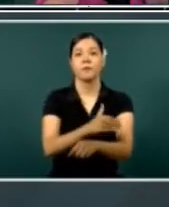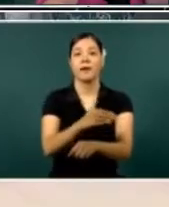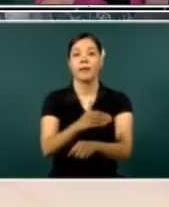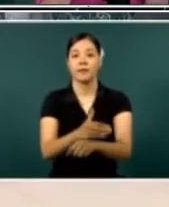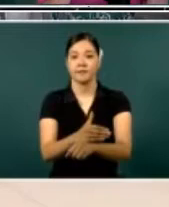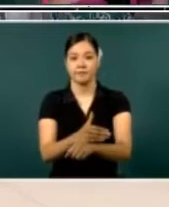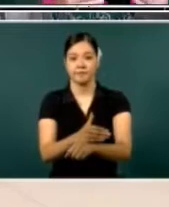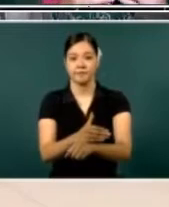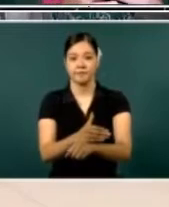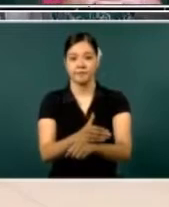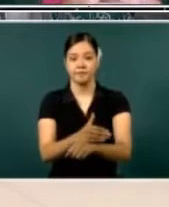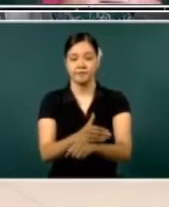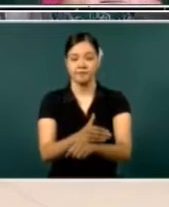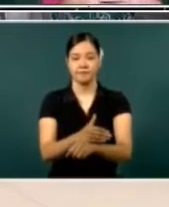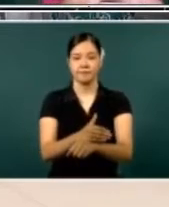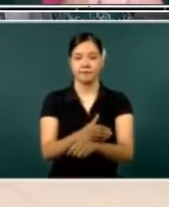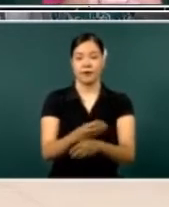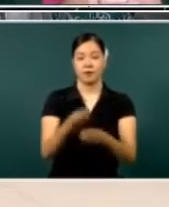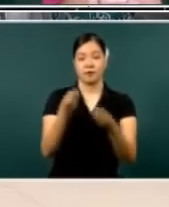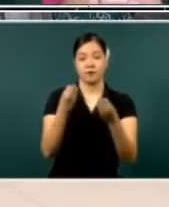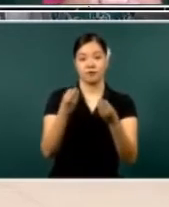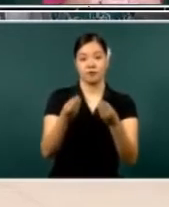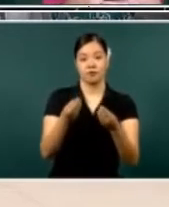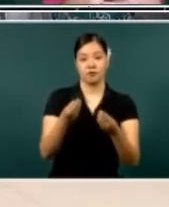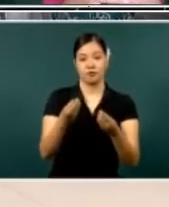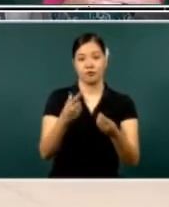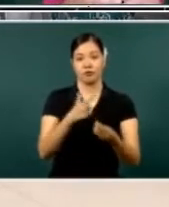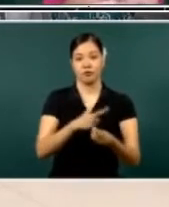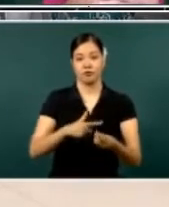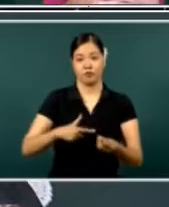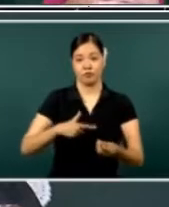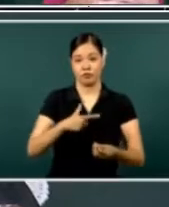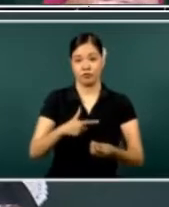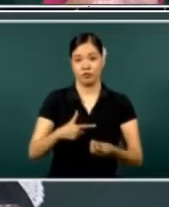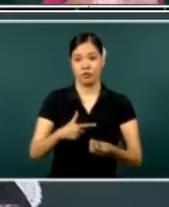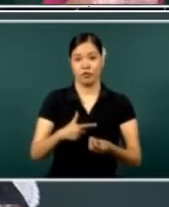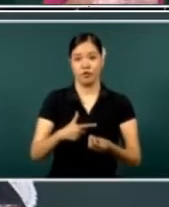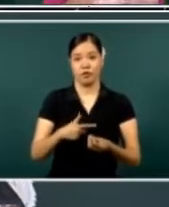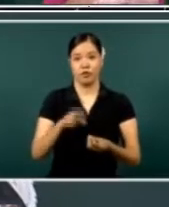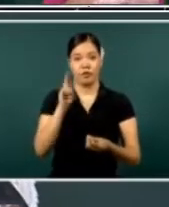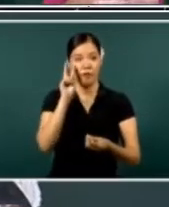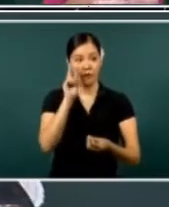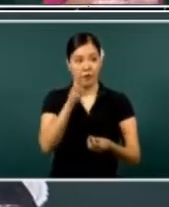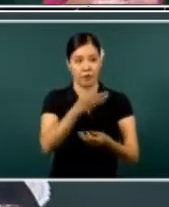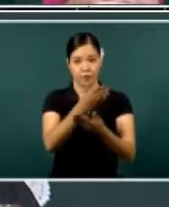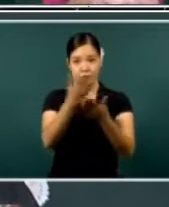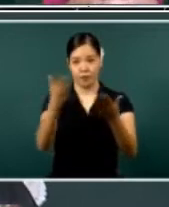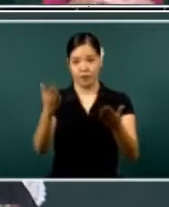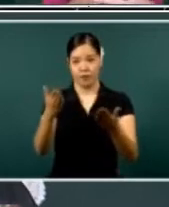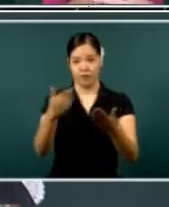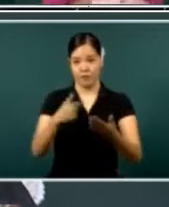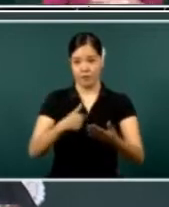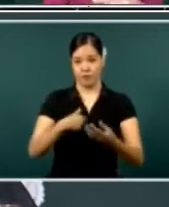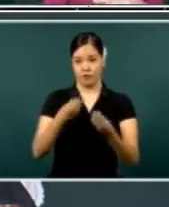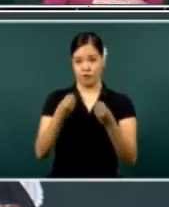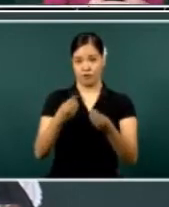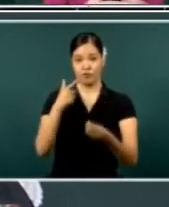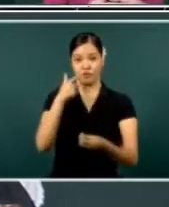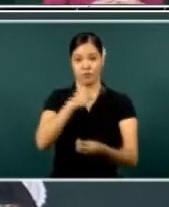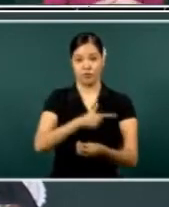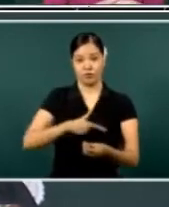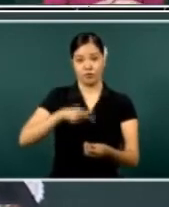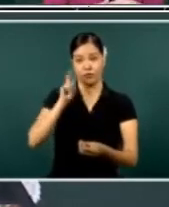I am happy that, that our president is here and